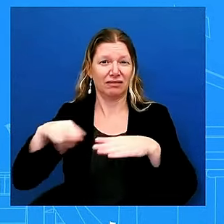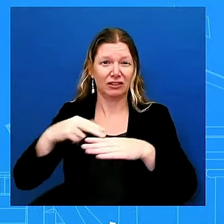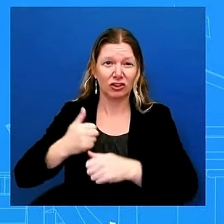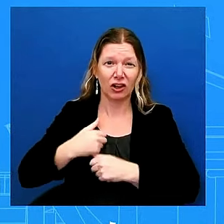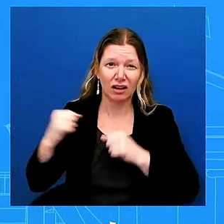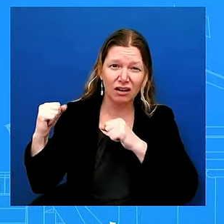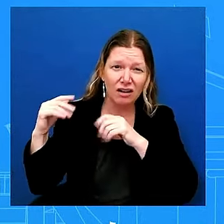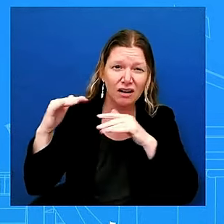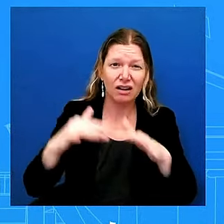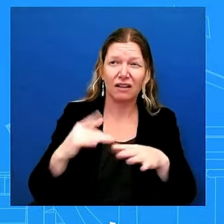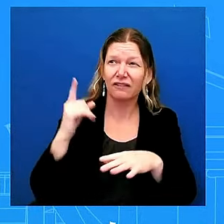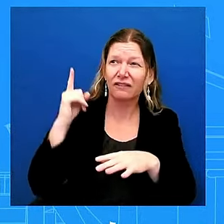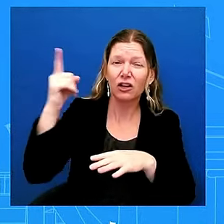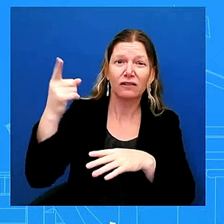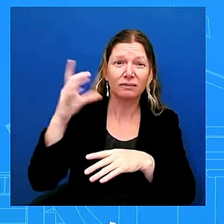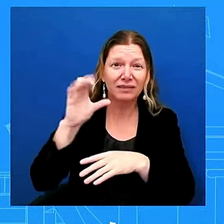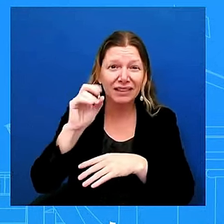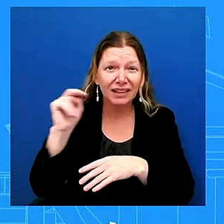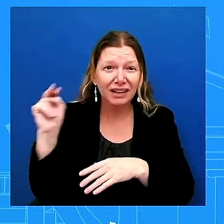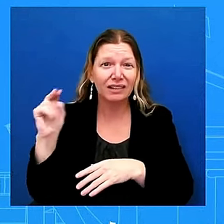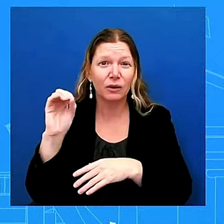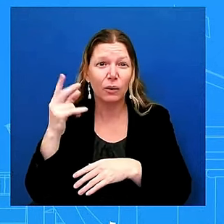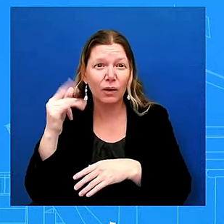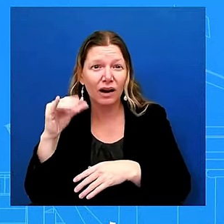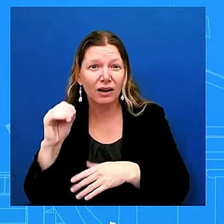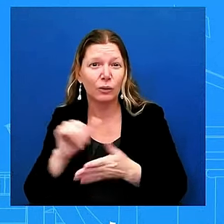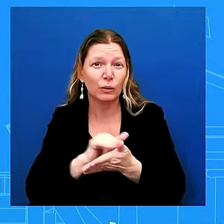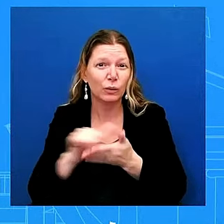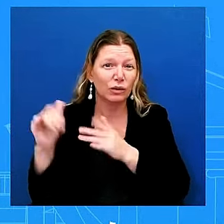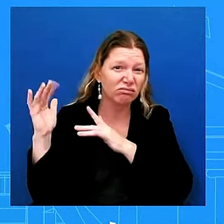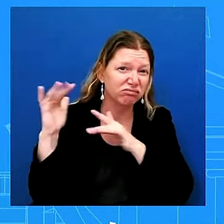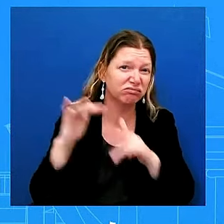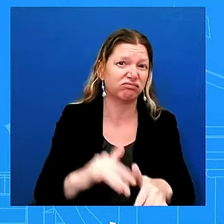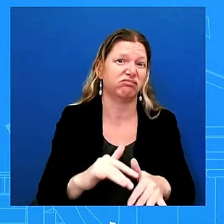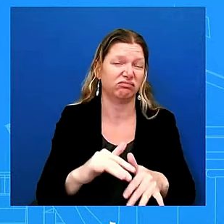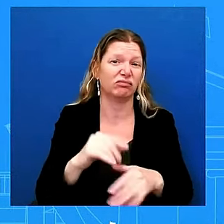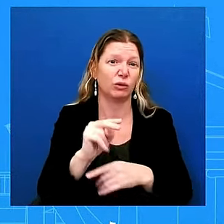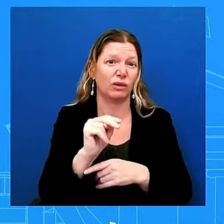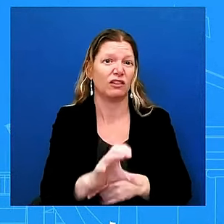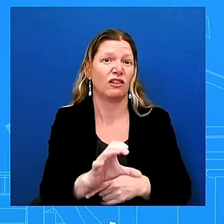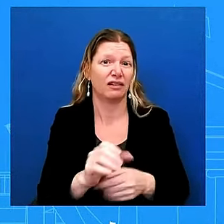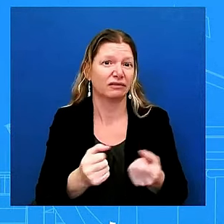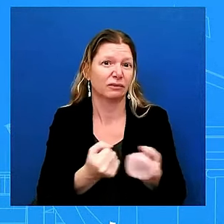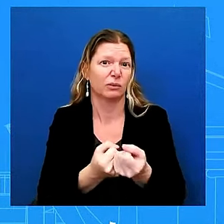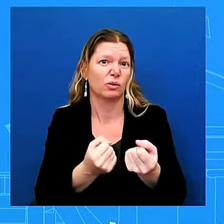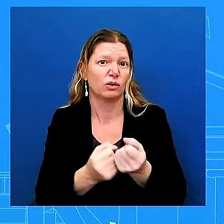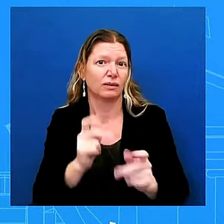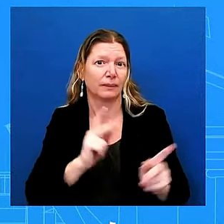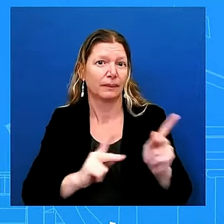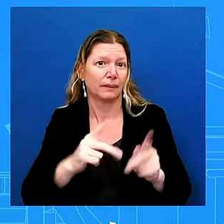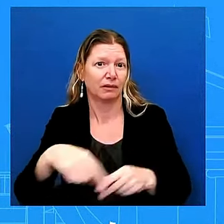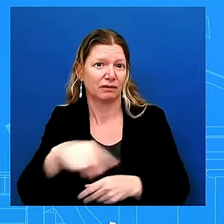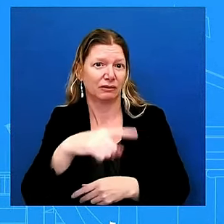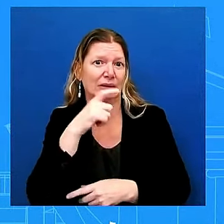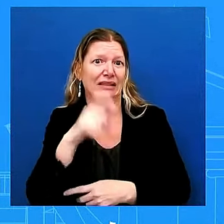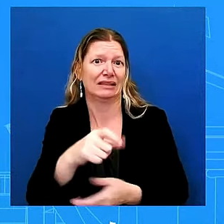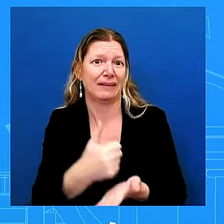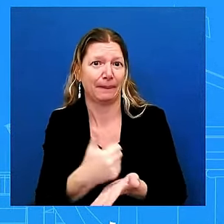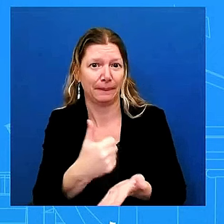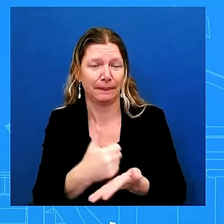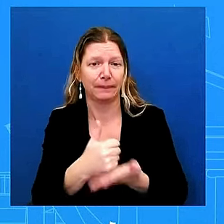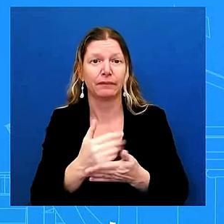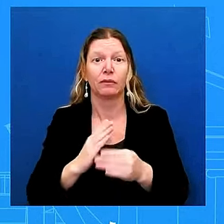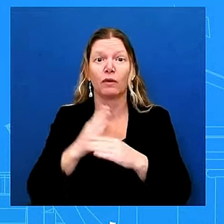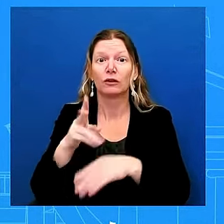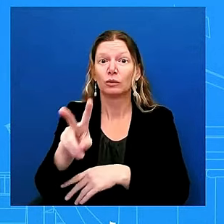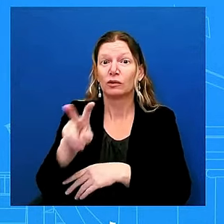in addition about 200 medical responders are also stationed in flora out florida alabama and north carolina along with medical equipment and